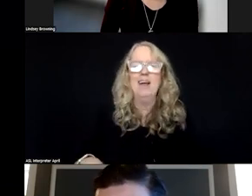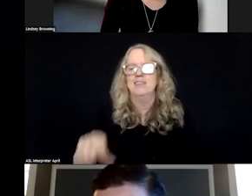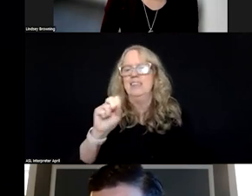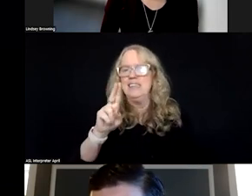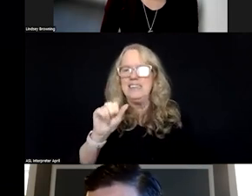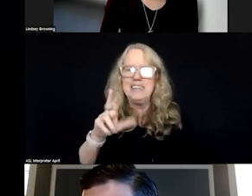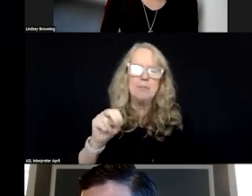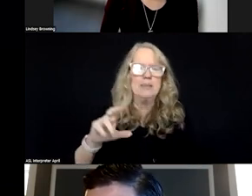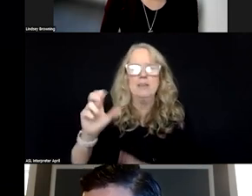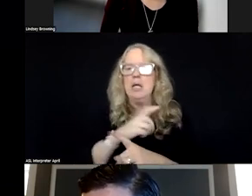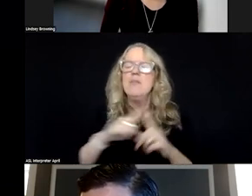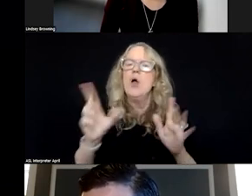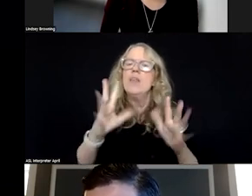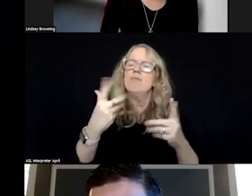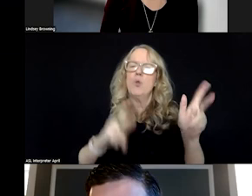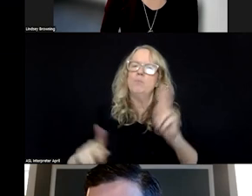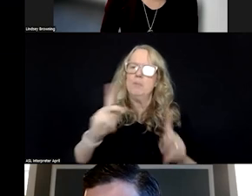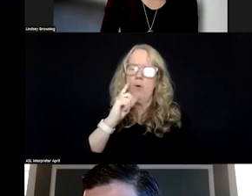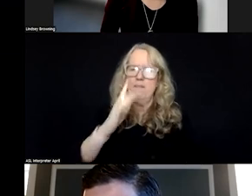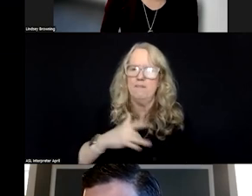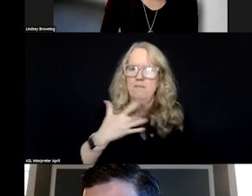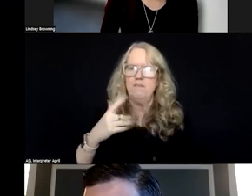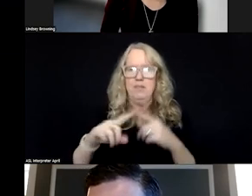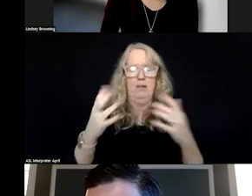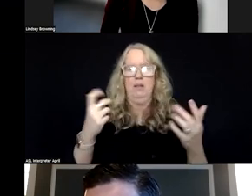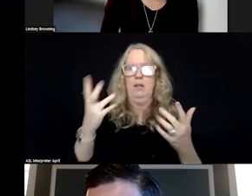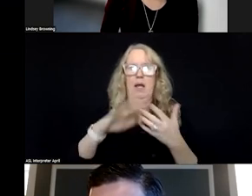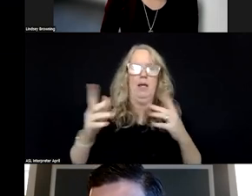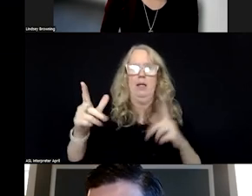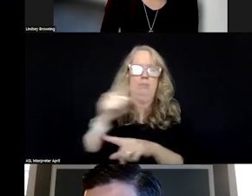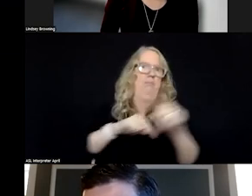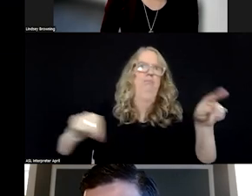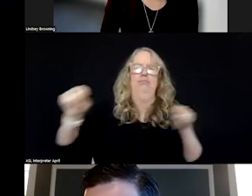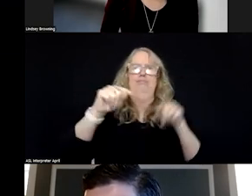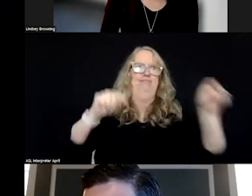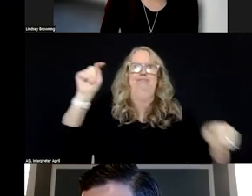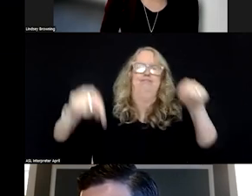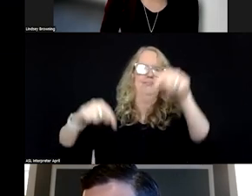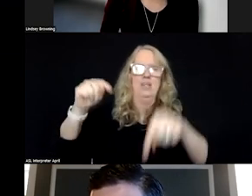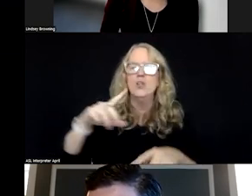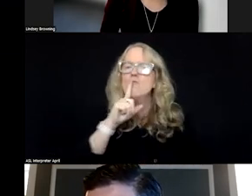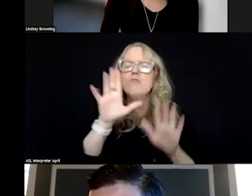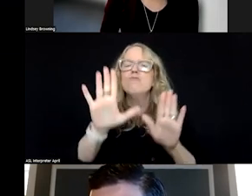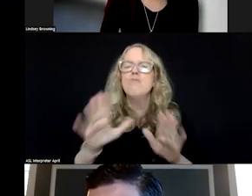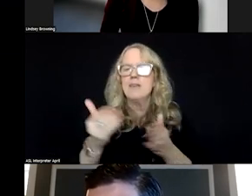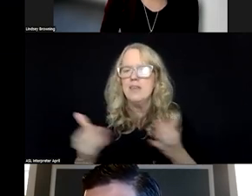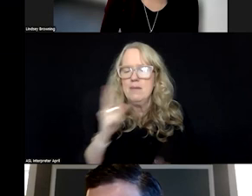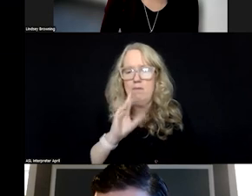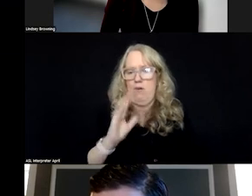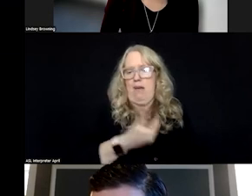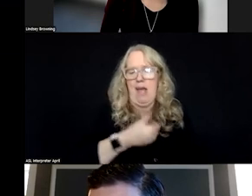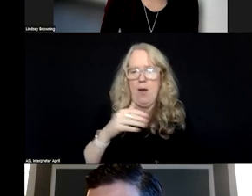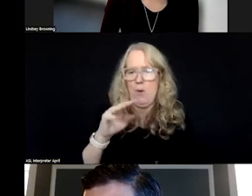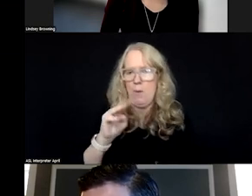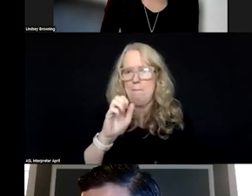vice versa. they kind of get folks, unfortunately, get ping ponged around. So, you know, the wonderful thing about our model and